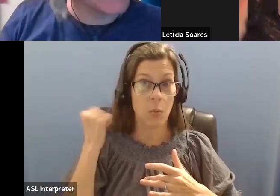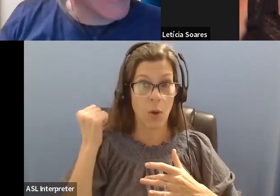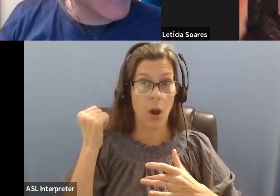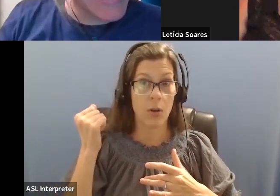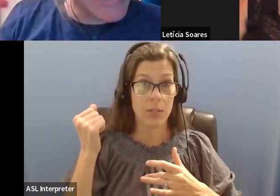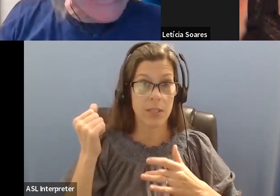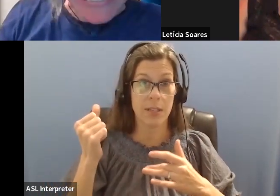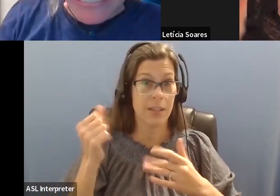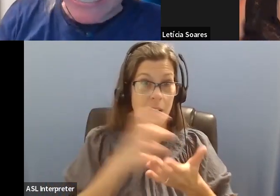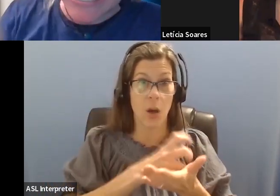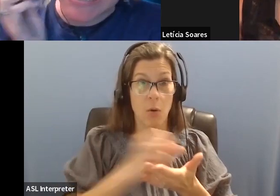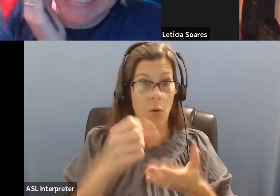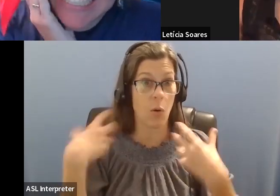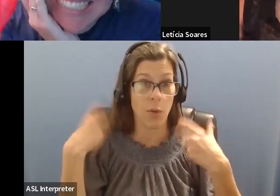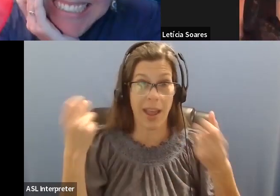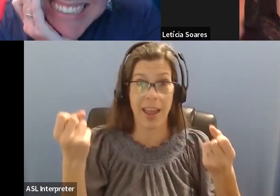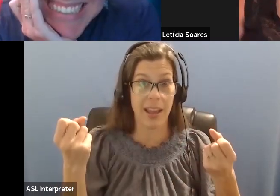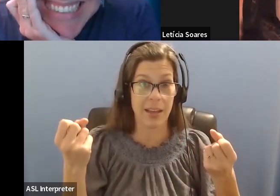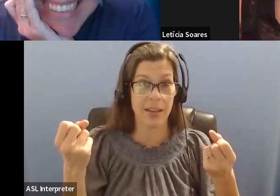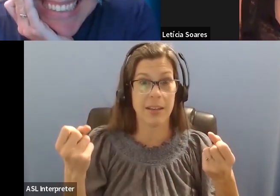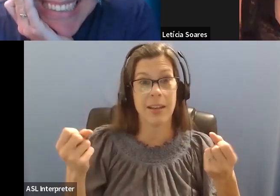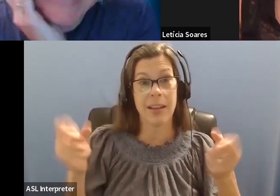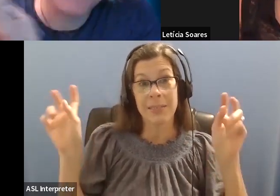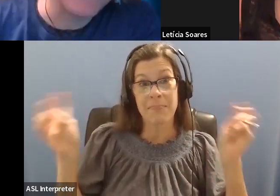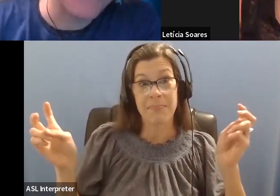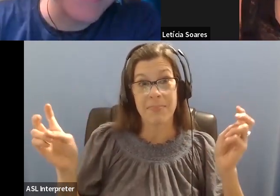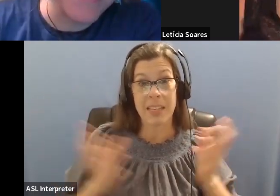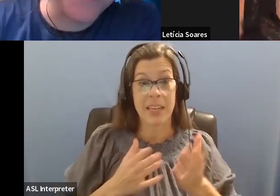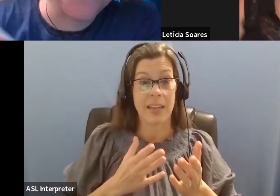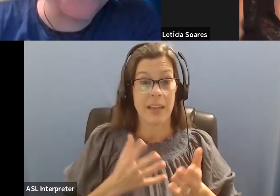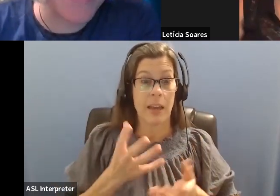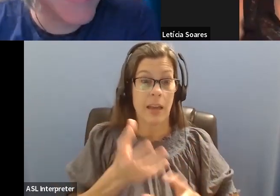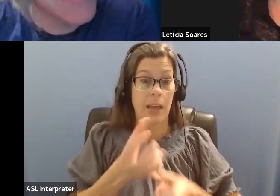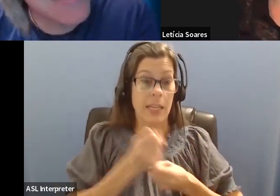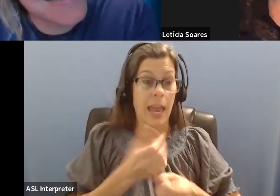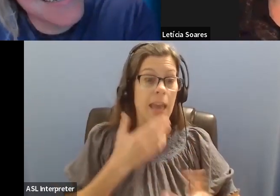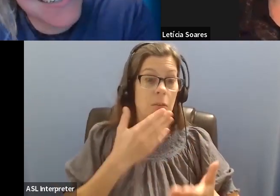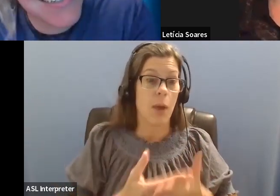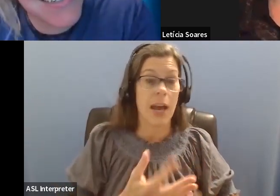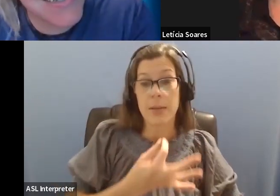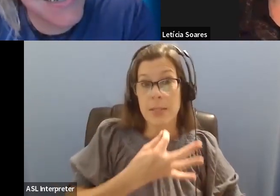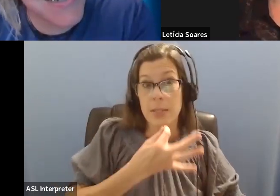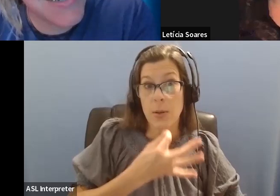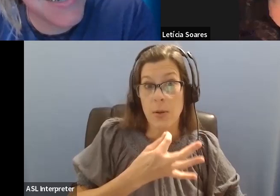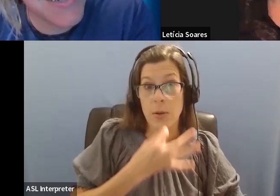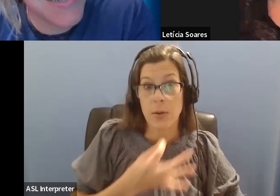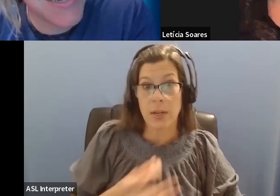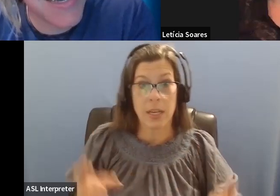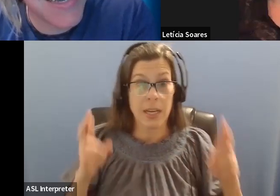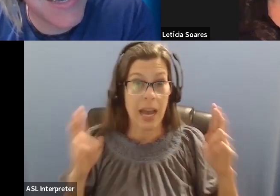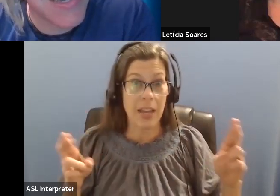soon. Ah, it's meant well, but I hope you're feeling